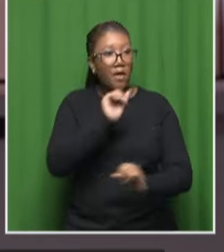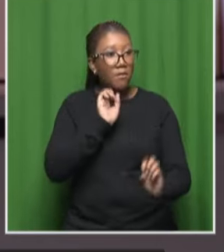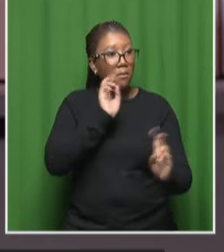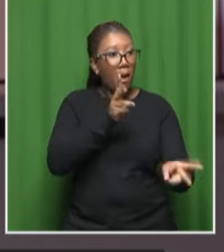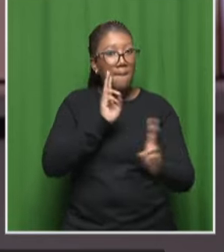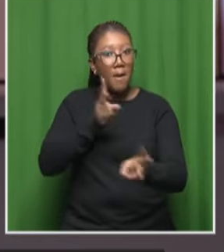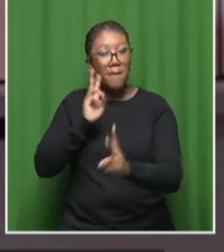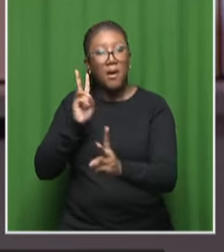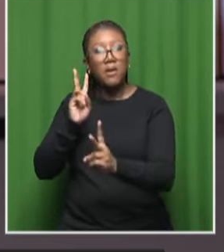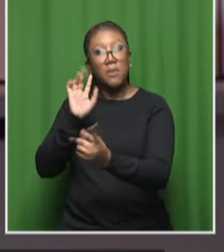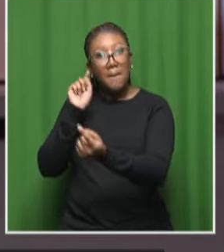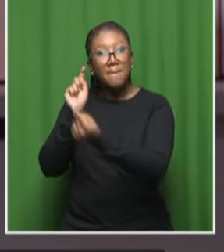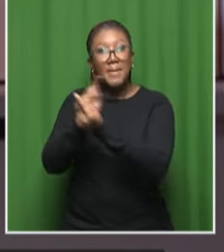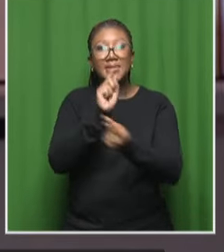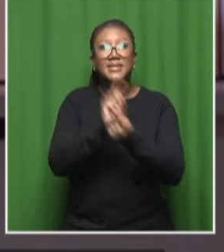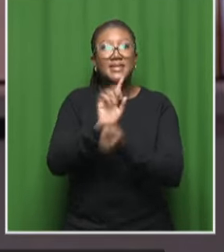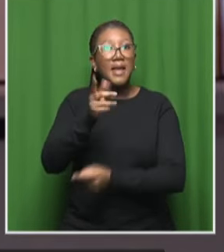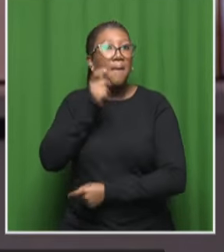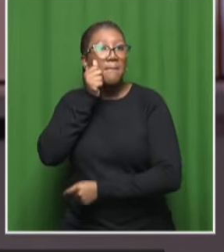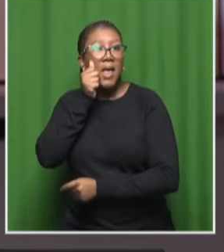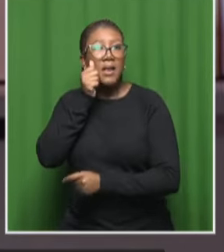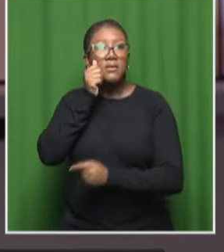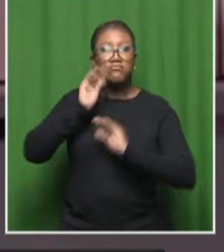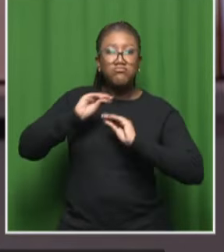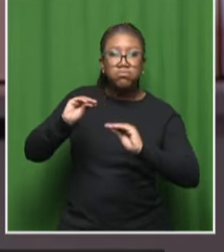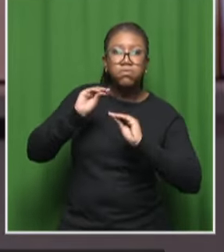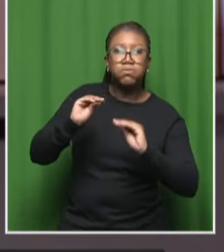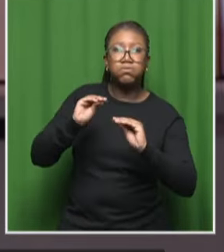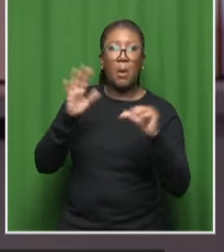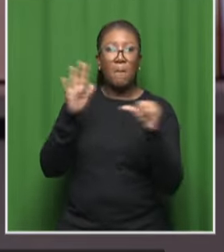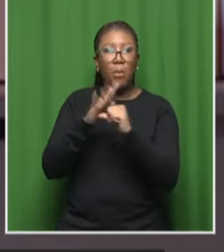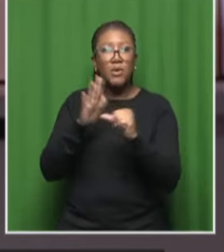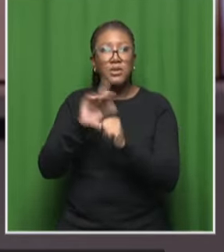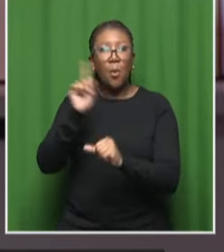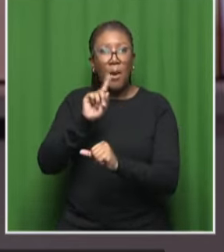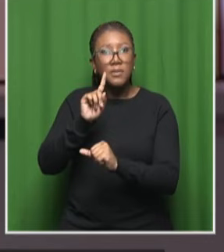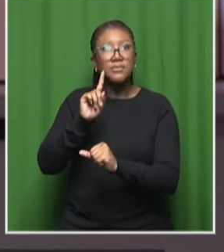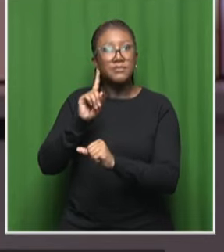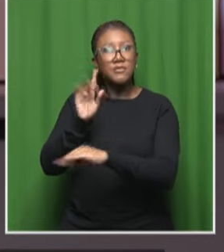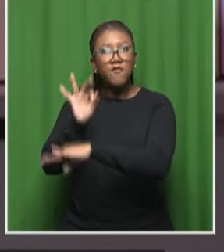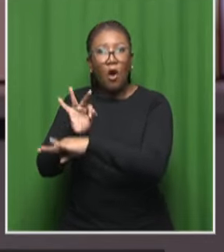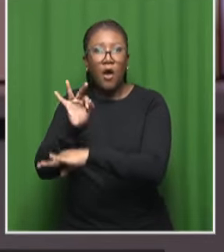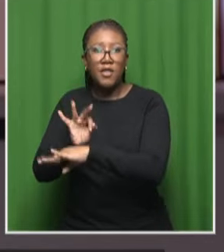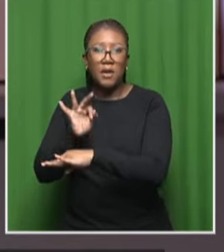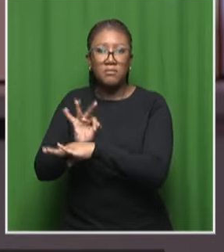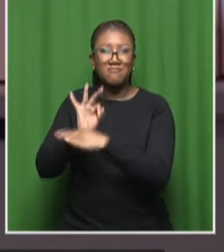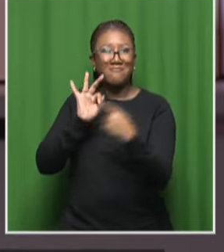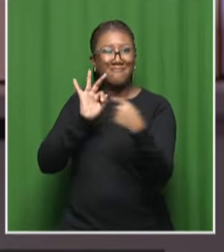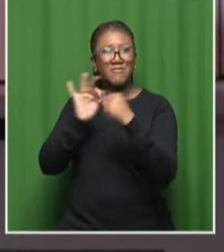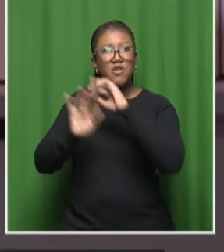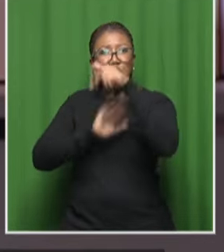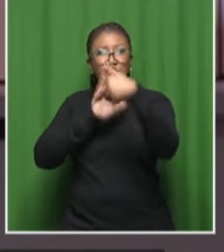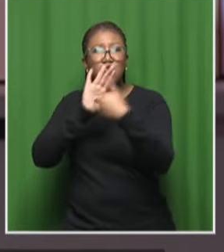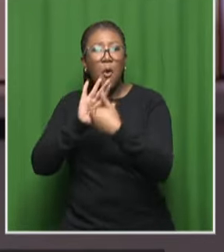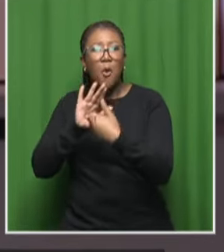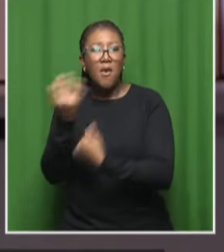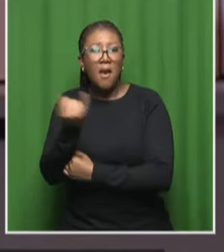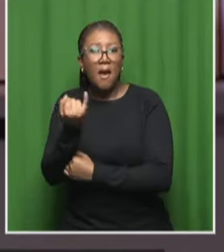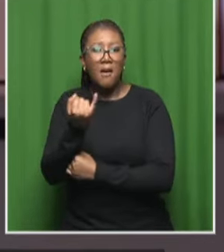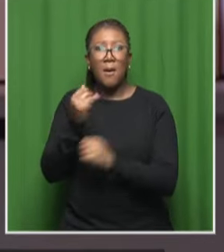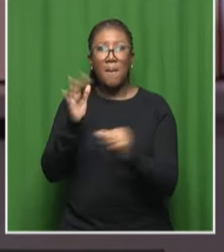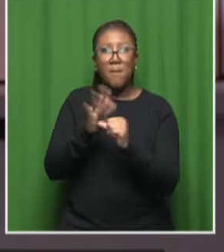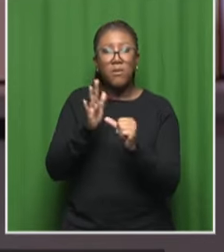what the importance of fatherhood and trying to get okay men to understand just how important they are and also trying to